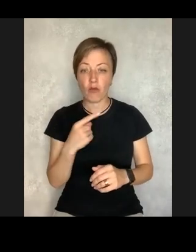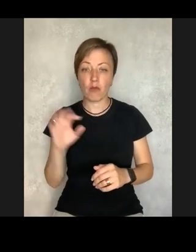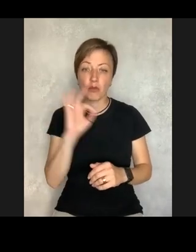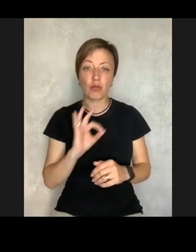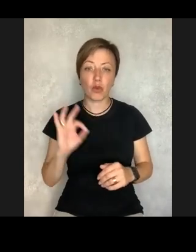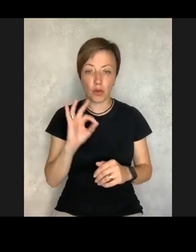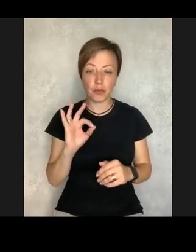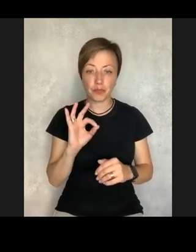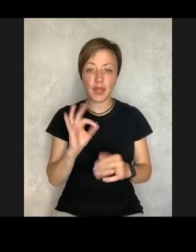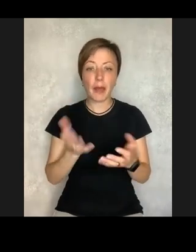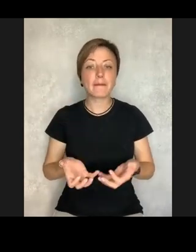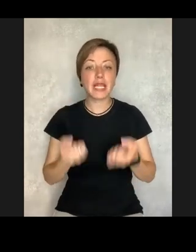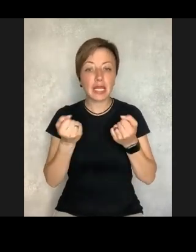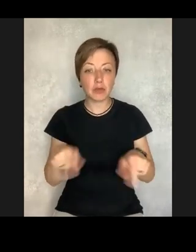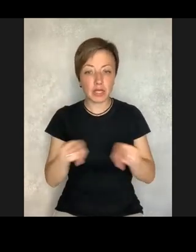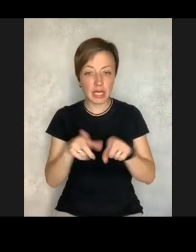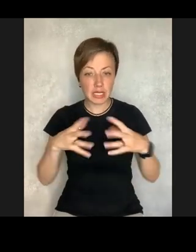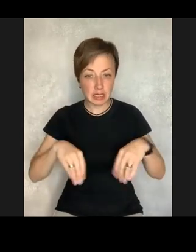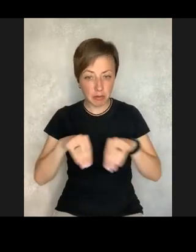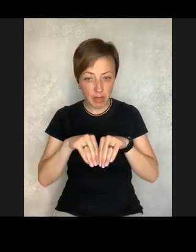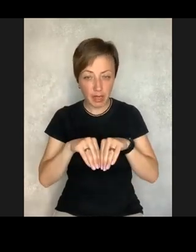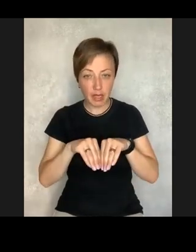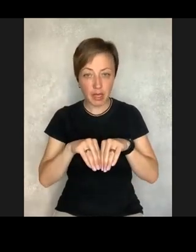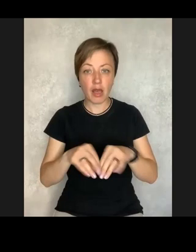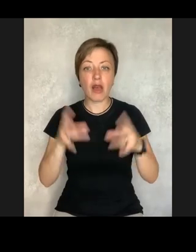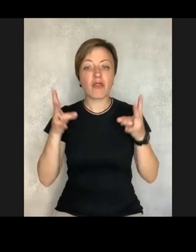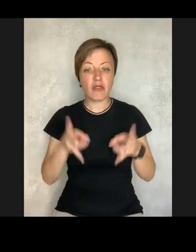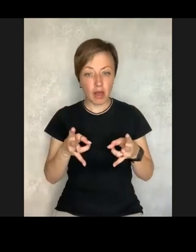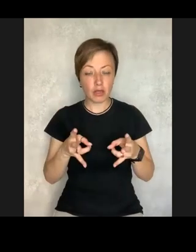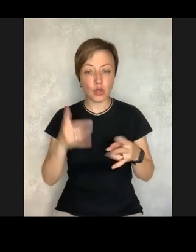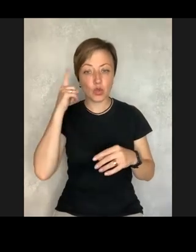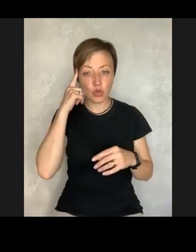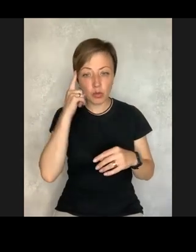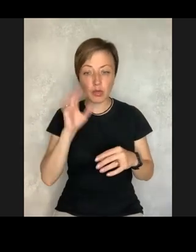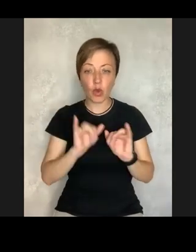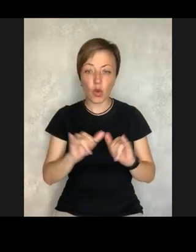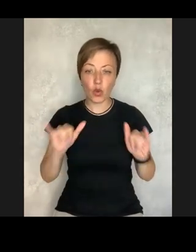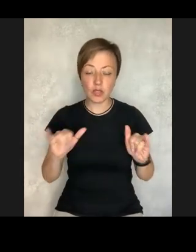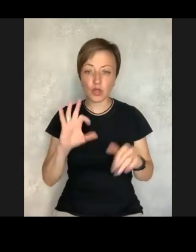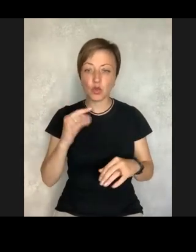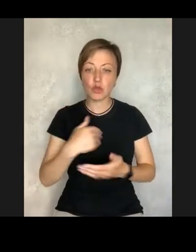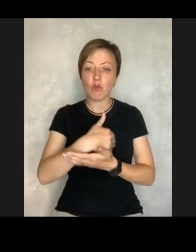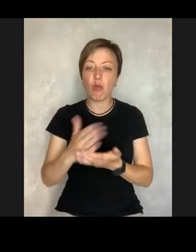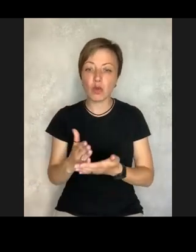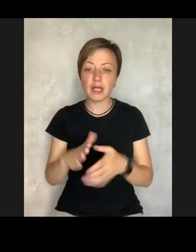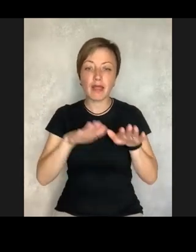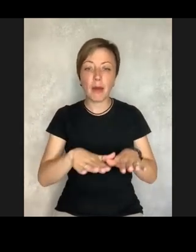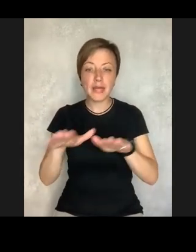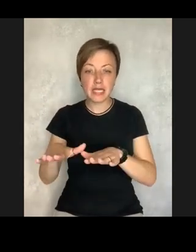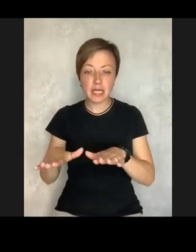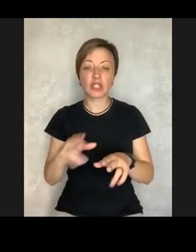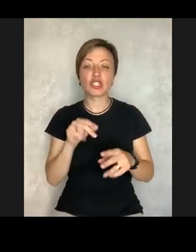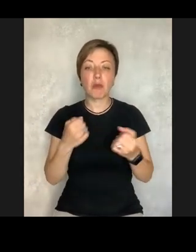that when you talk about the support to these families, you should think about the development of social